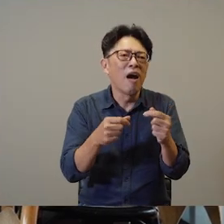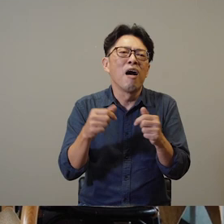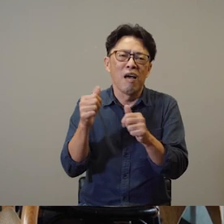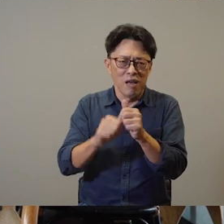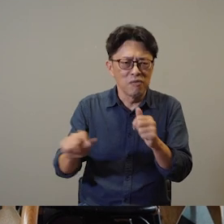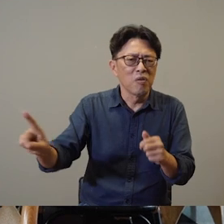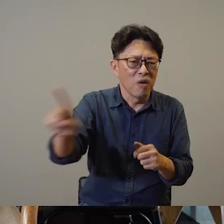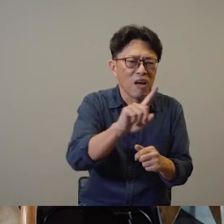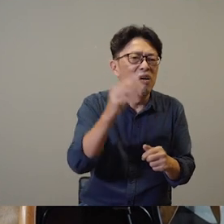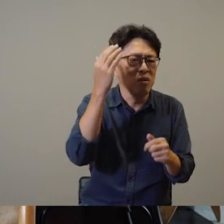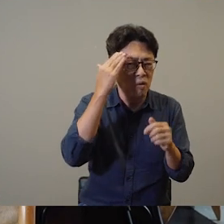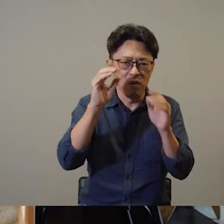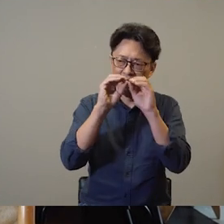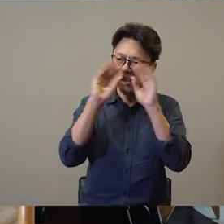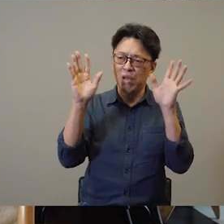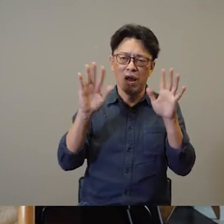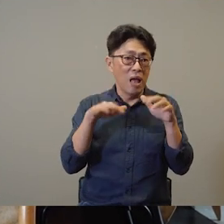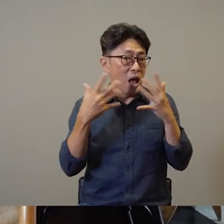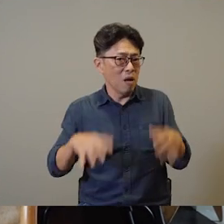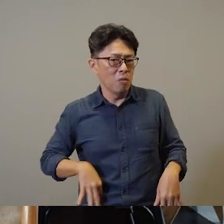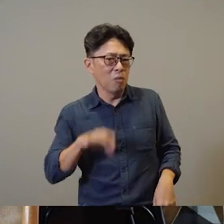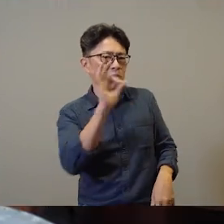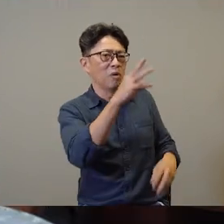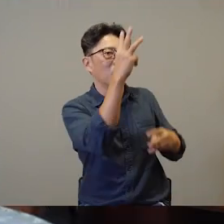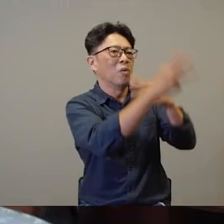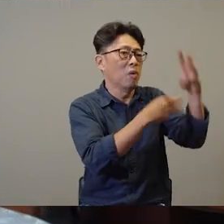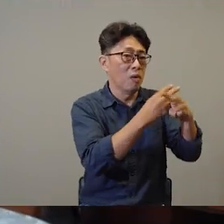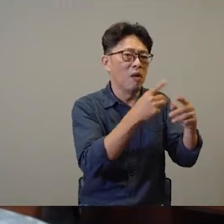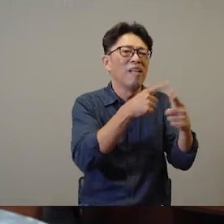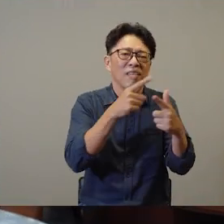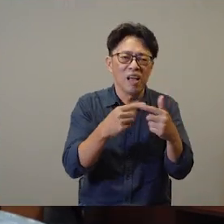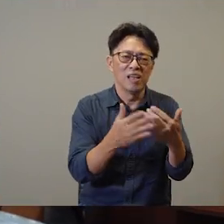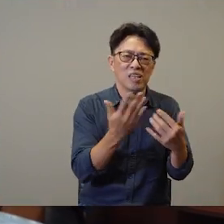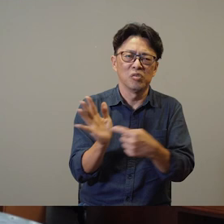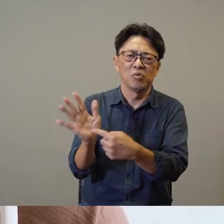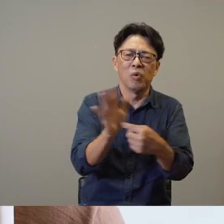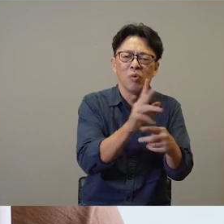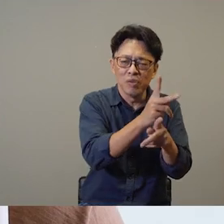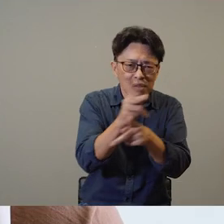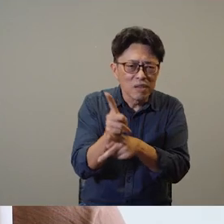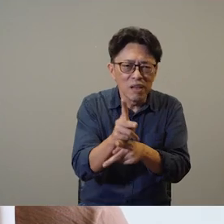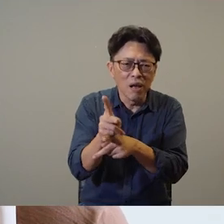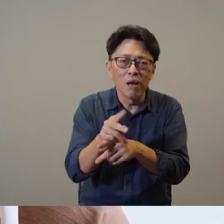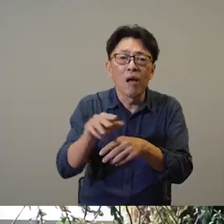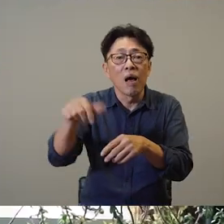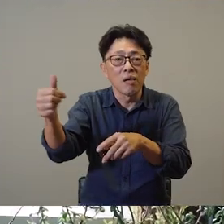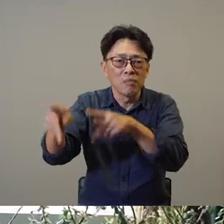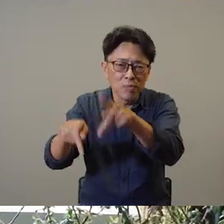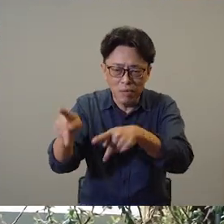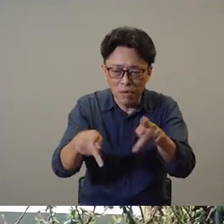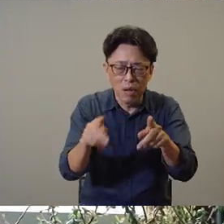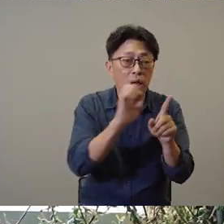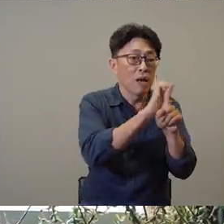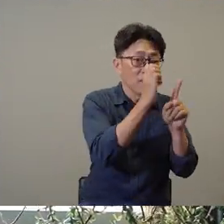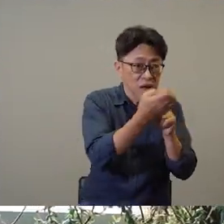what their contribution is to the world then they are able to show more care towards other things they're able to show more care towards the people around